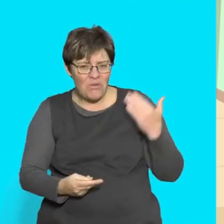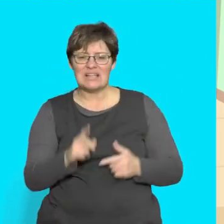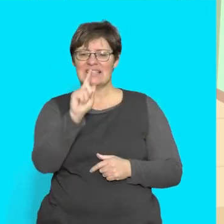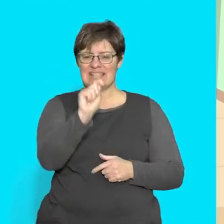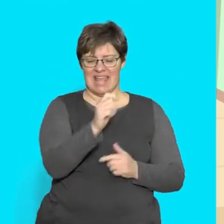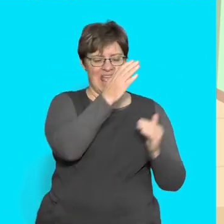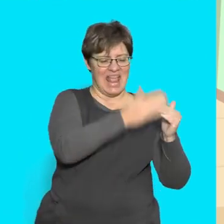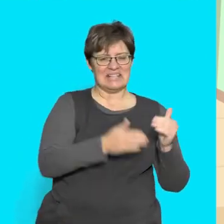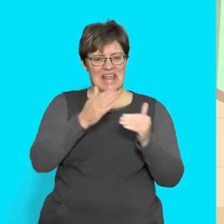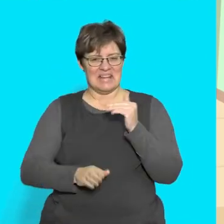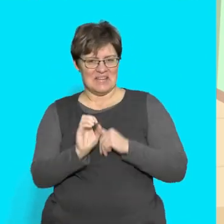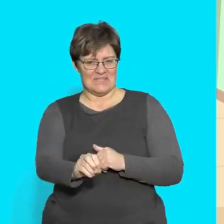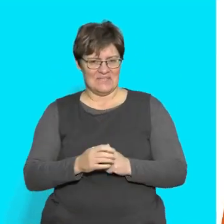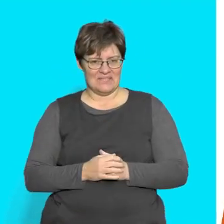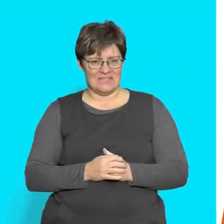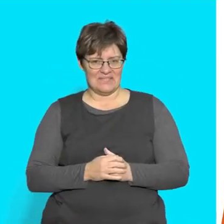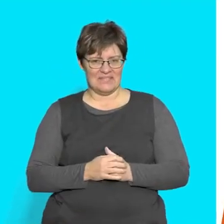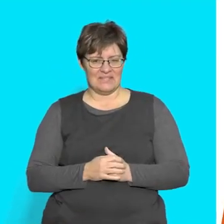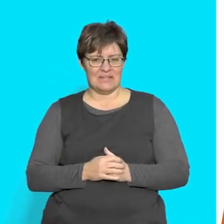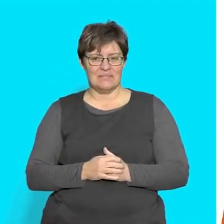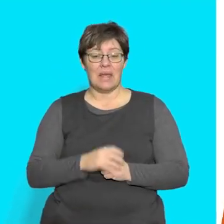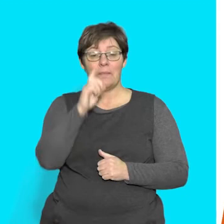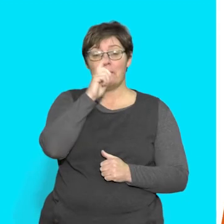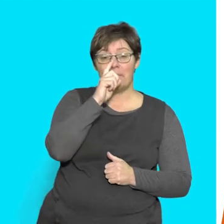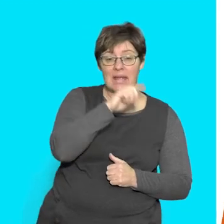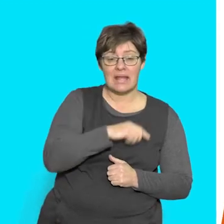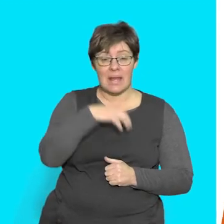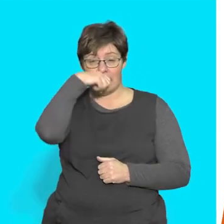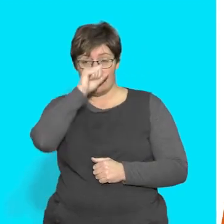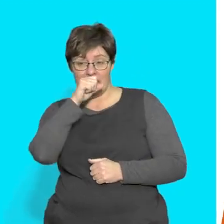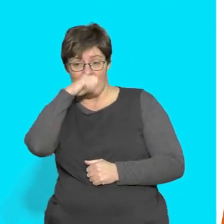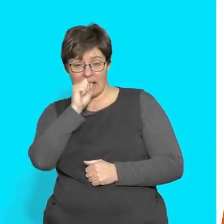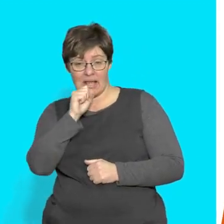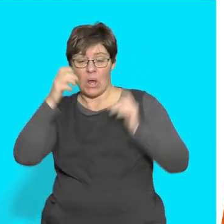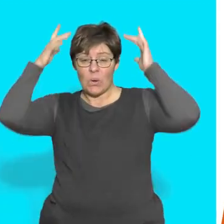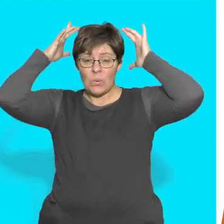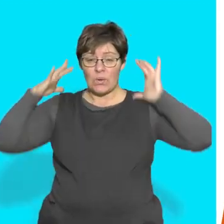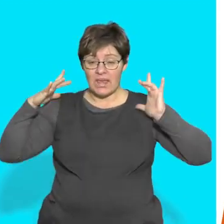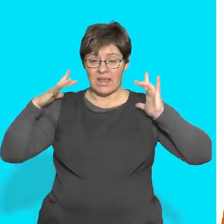T Listen again Pink Pig Wig